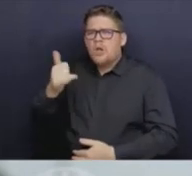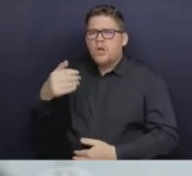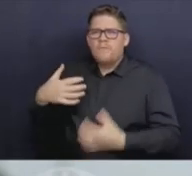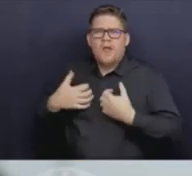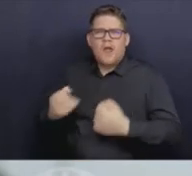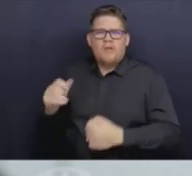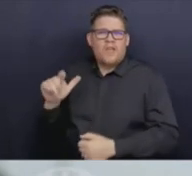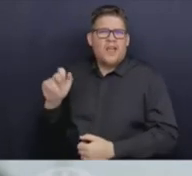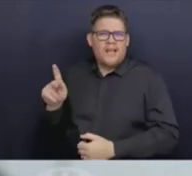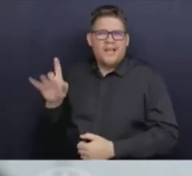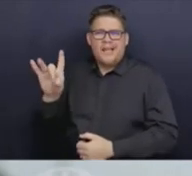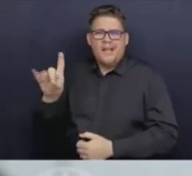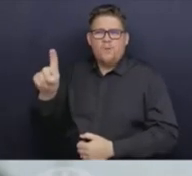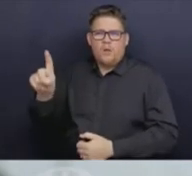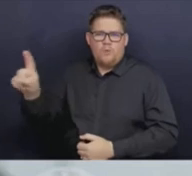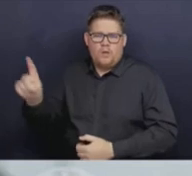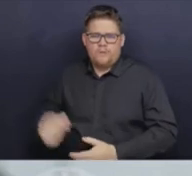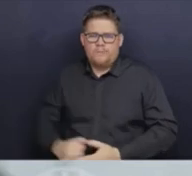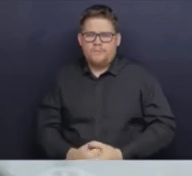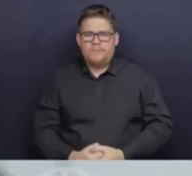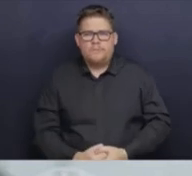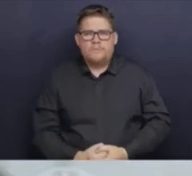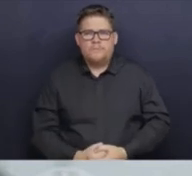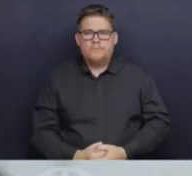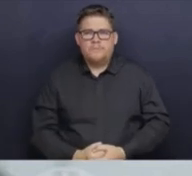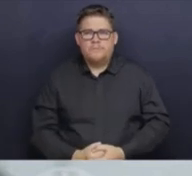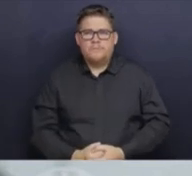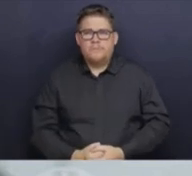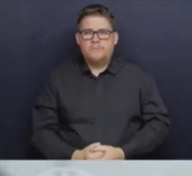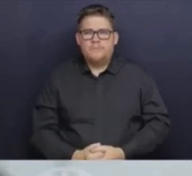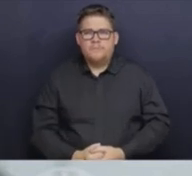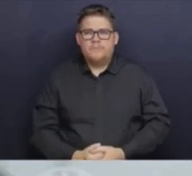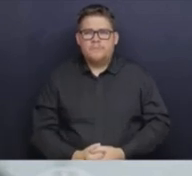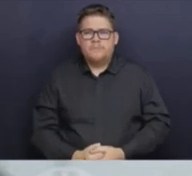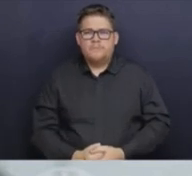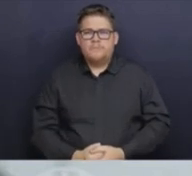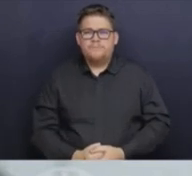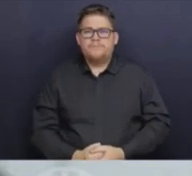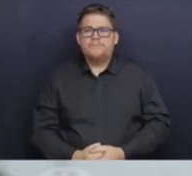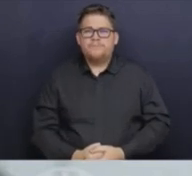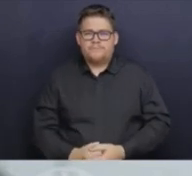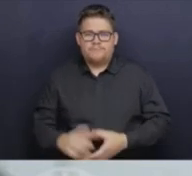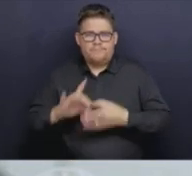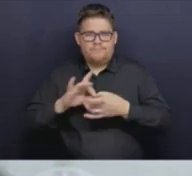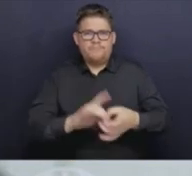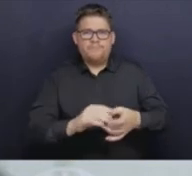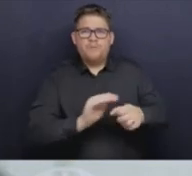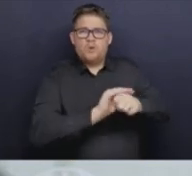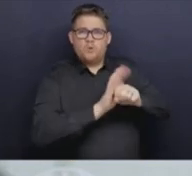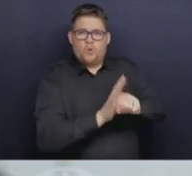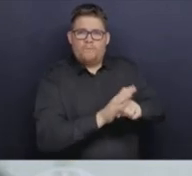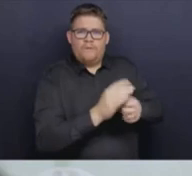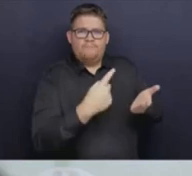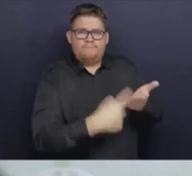And so finally, COVID is the other major one that's been added to the respiratory viruses that we are likely to see, at least